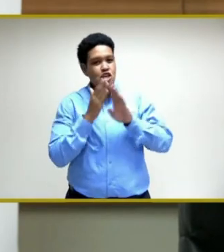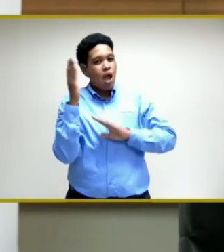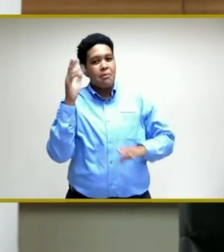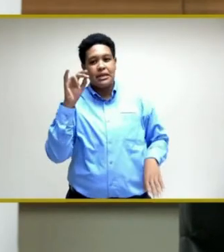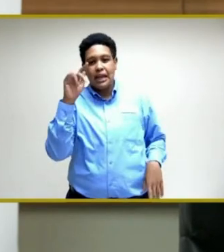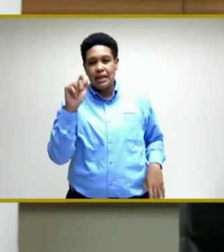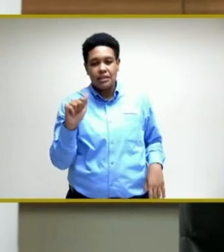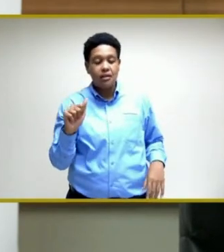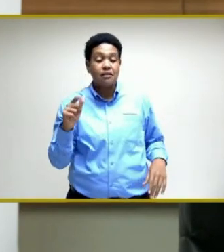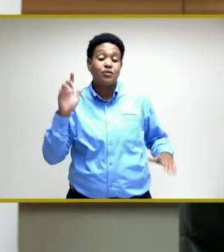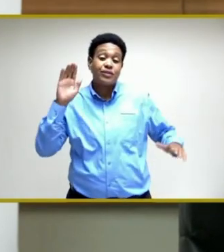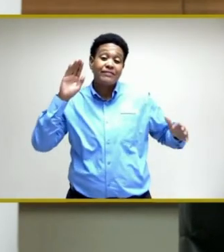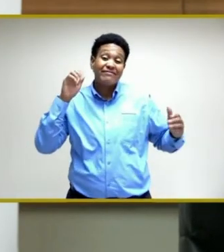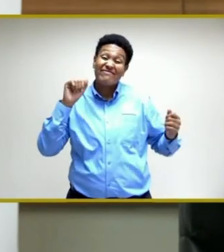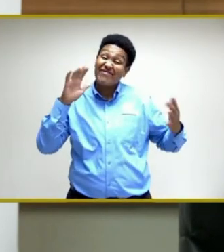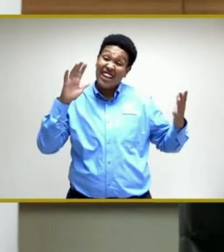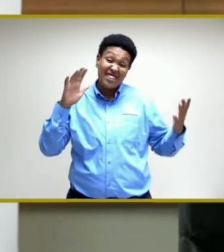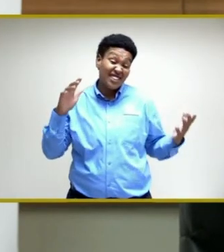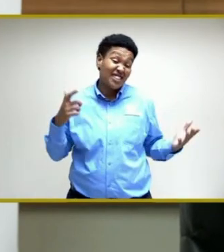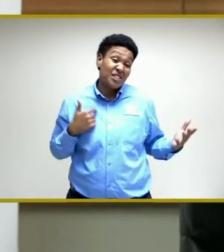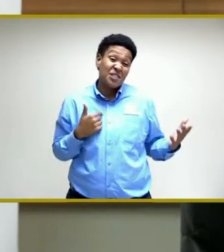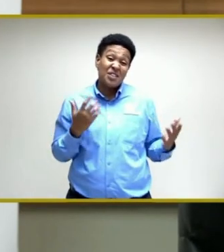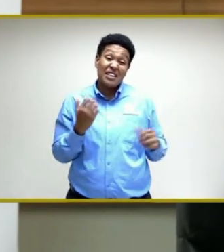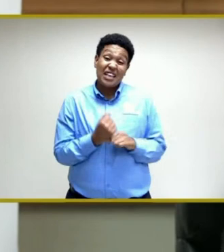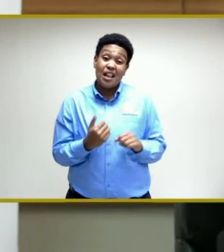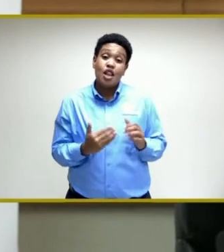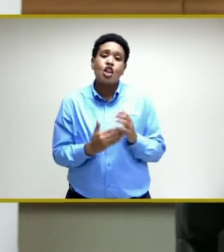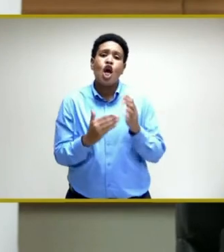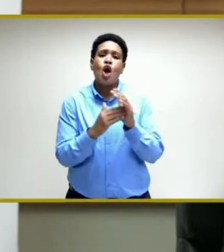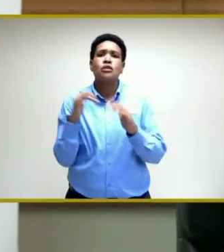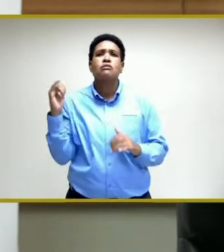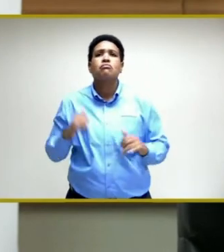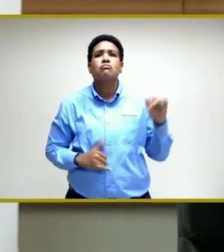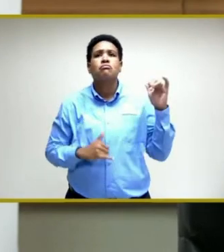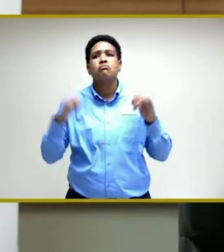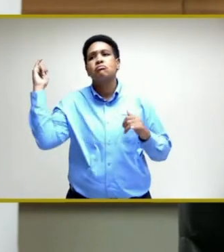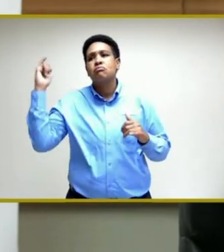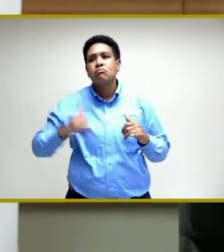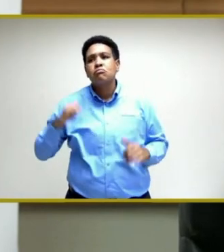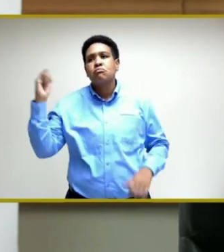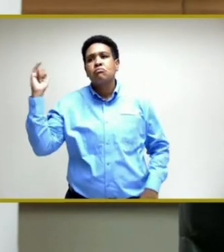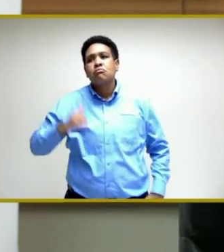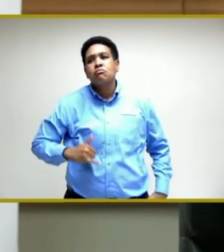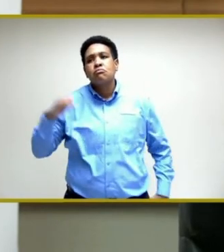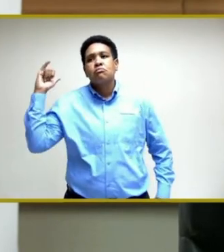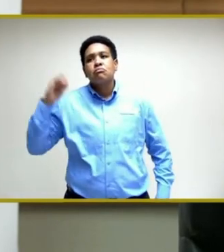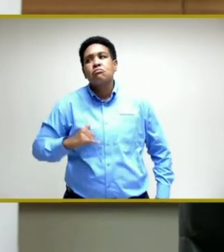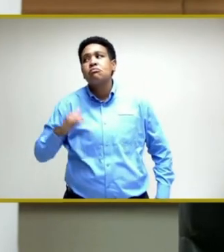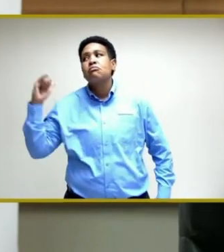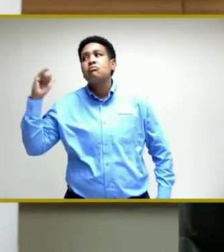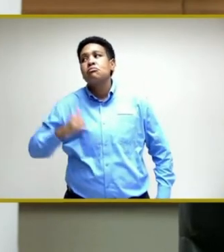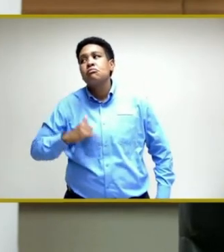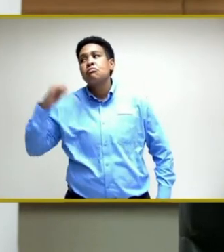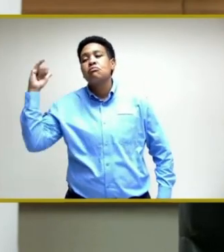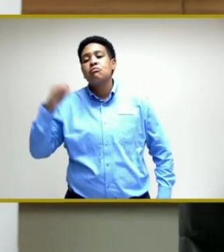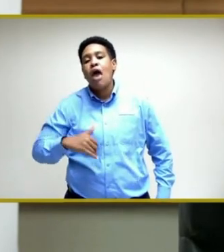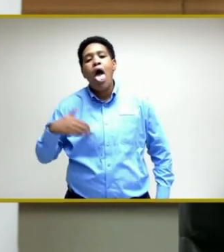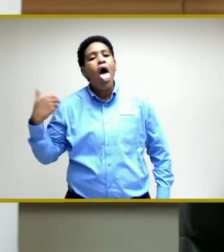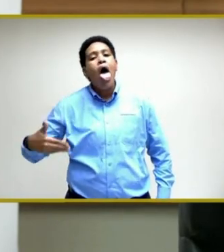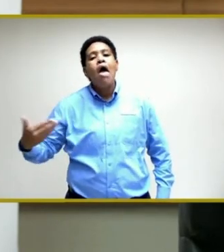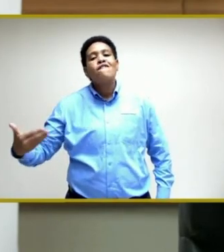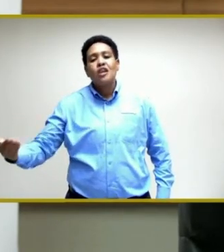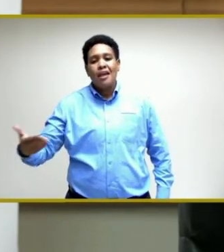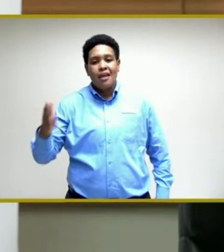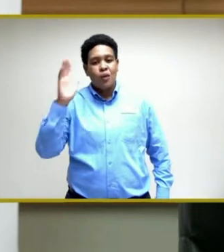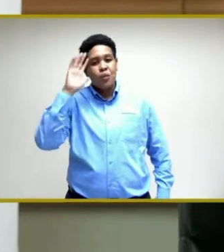and let's face it, we're getting thousands coming in and going out every day, so it would be almost foolhardy to assume